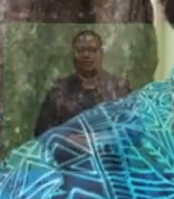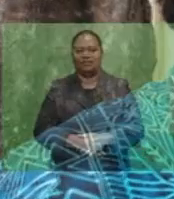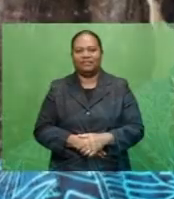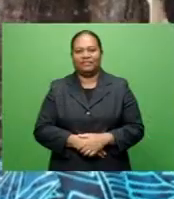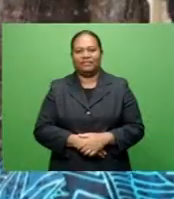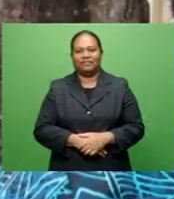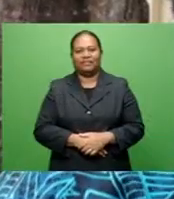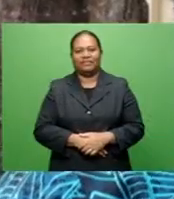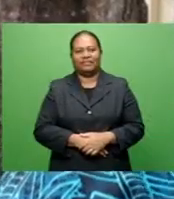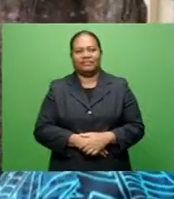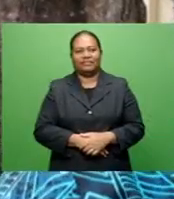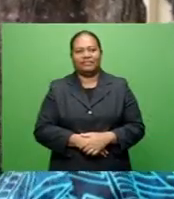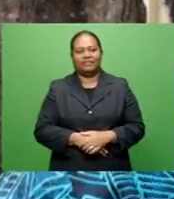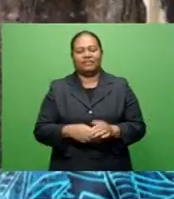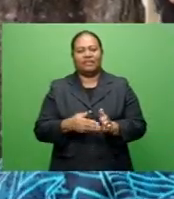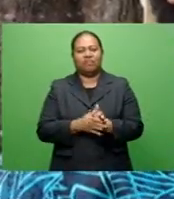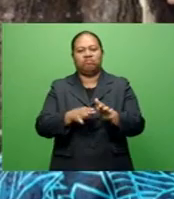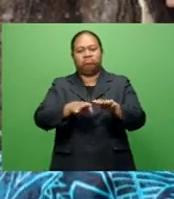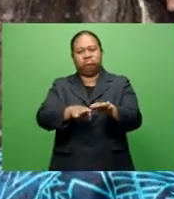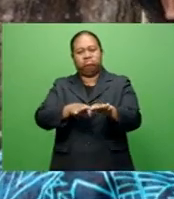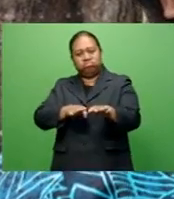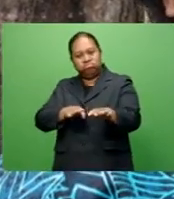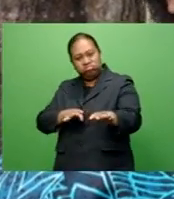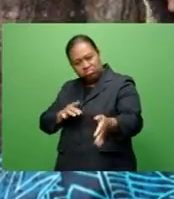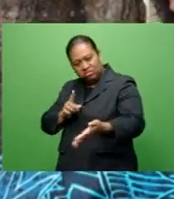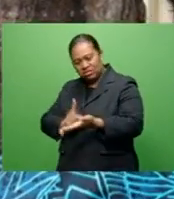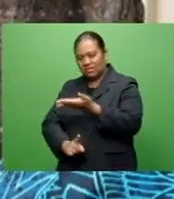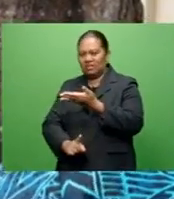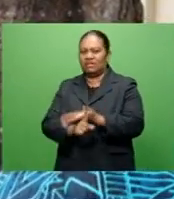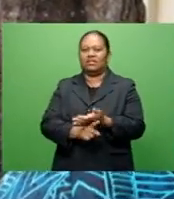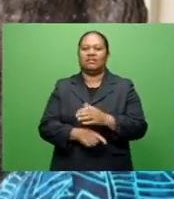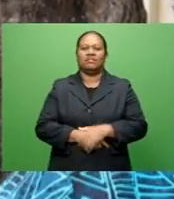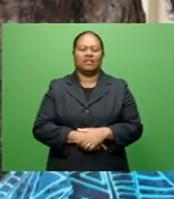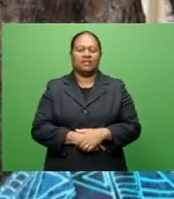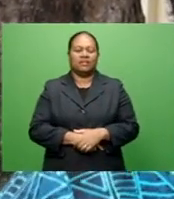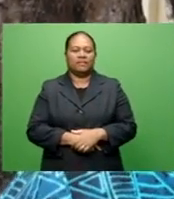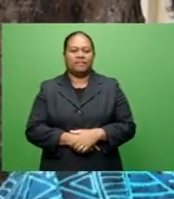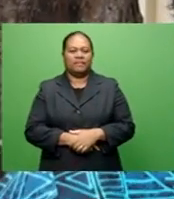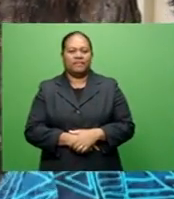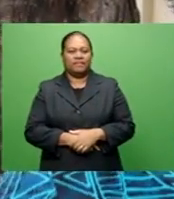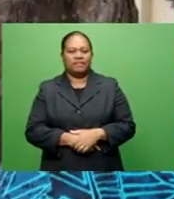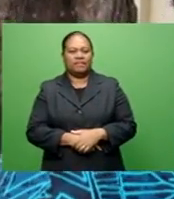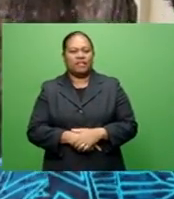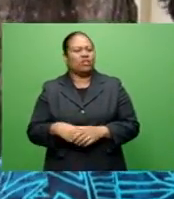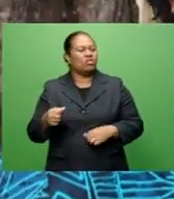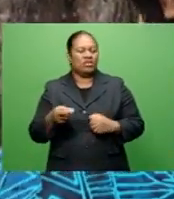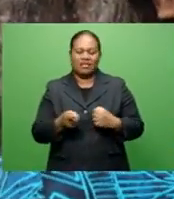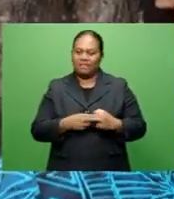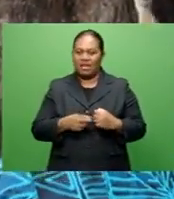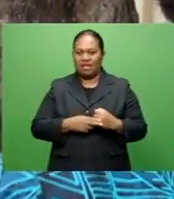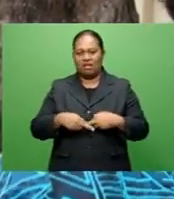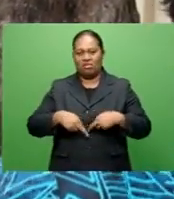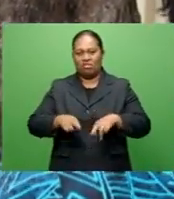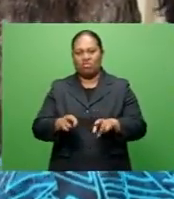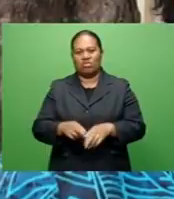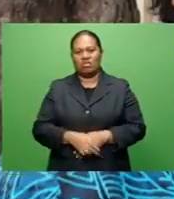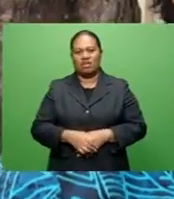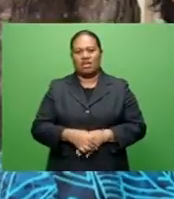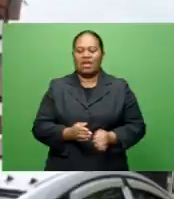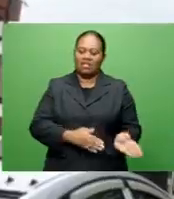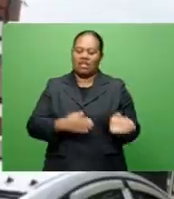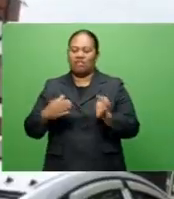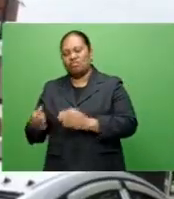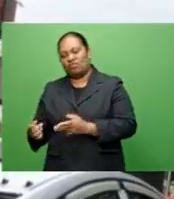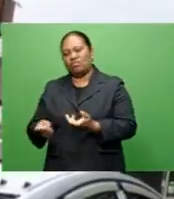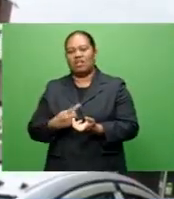It's causing a lot of traffic and all, and I think they should, you know, repair the road and then move on to another.